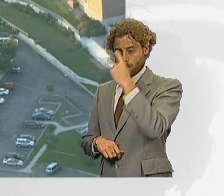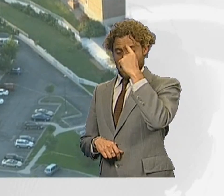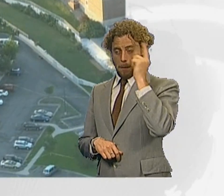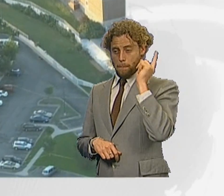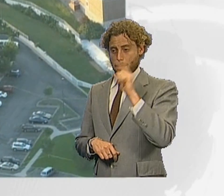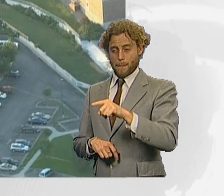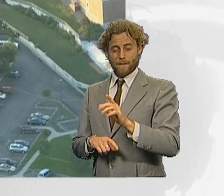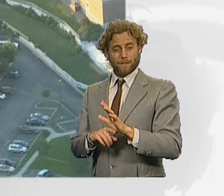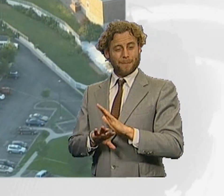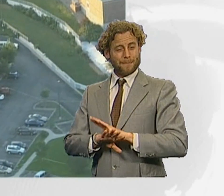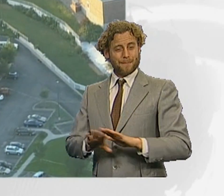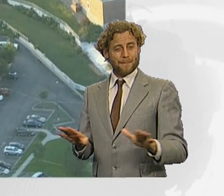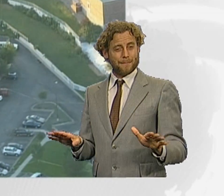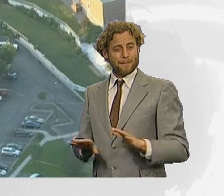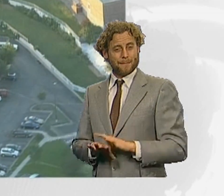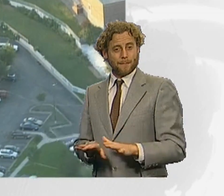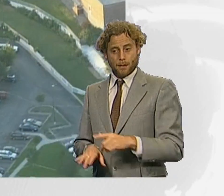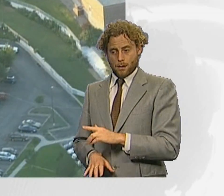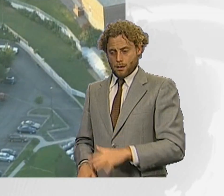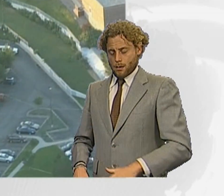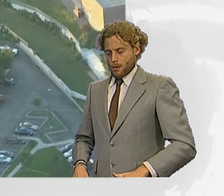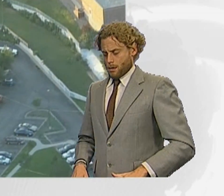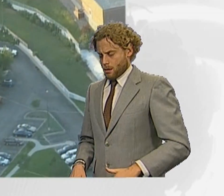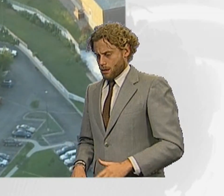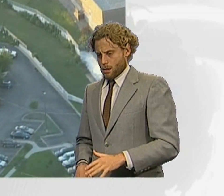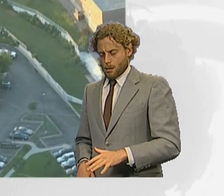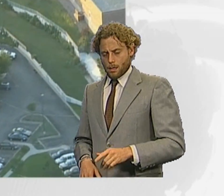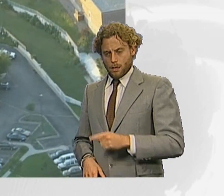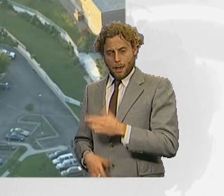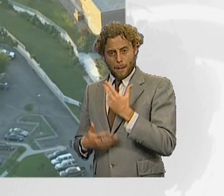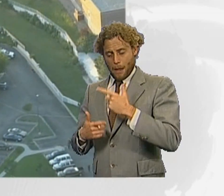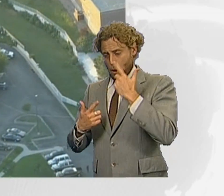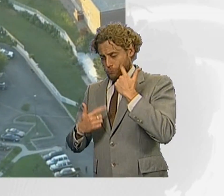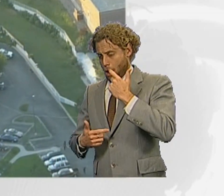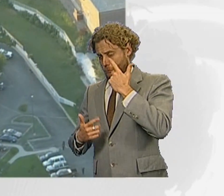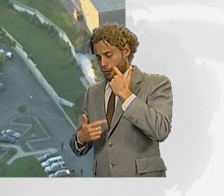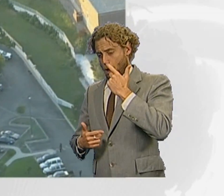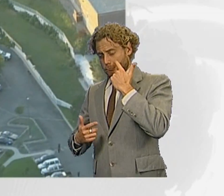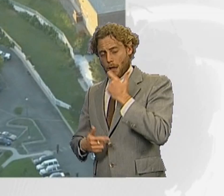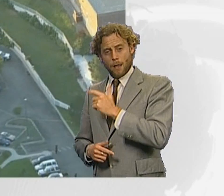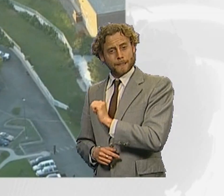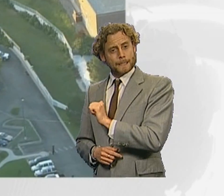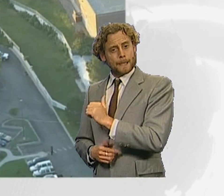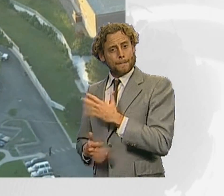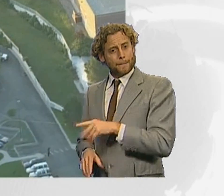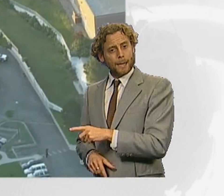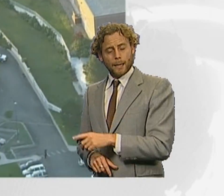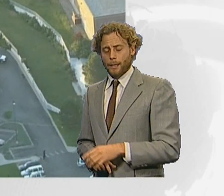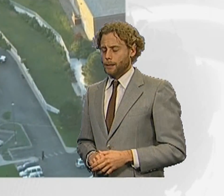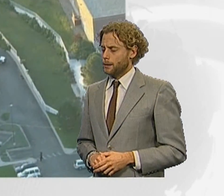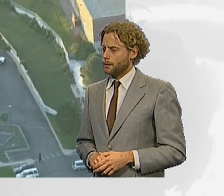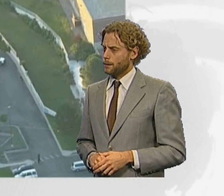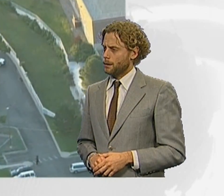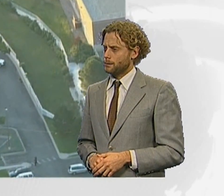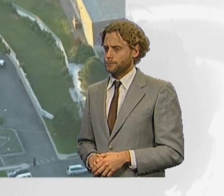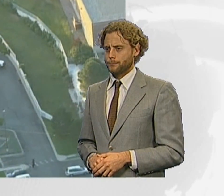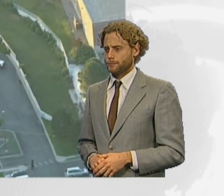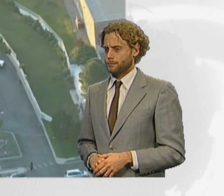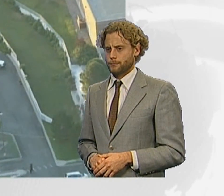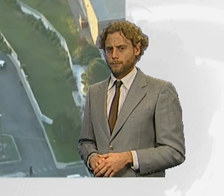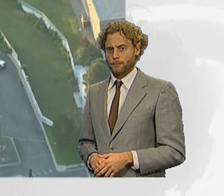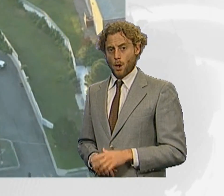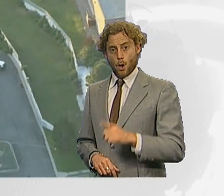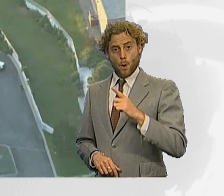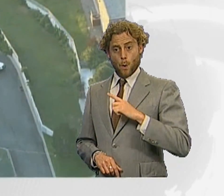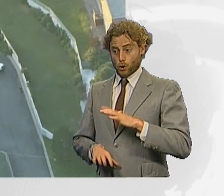movie. She's shaken. She's been crying off and on. And, you know, to be separated from